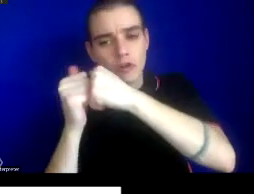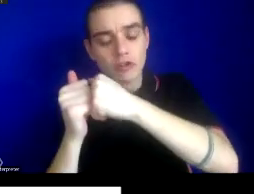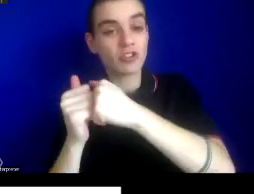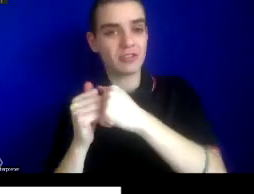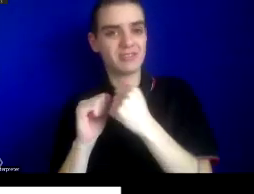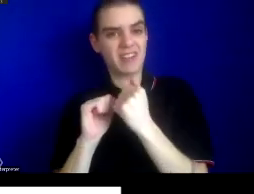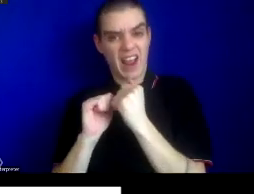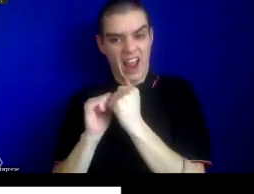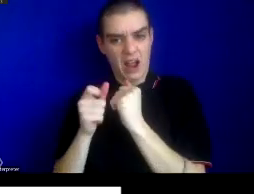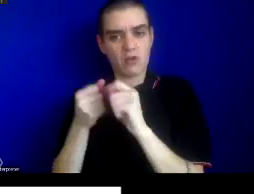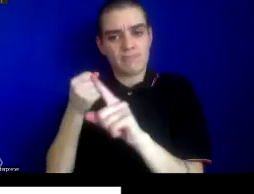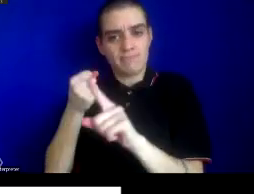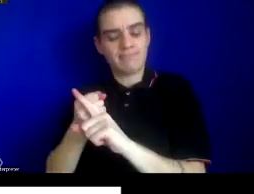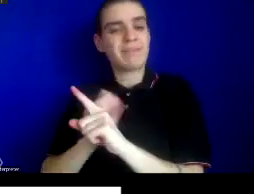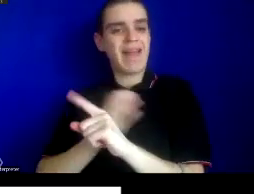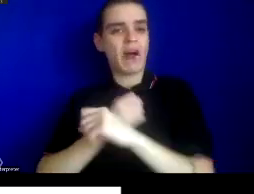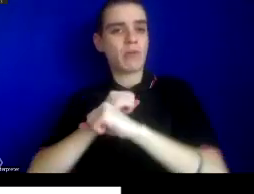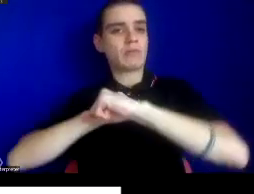of epidemic emergency.